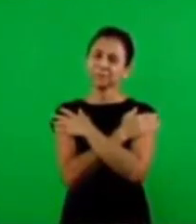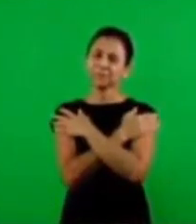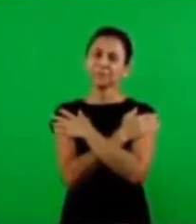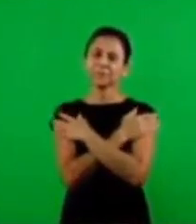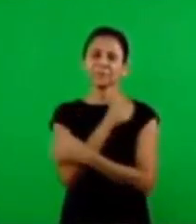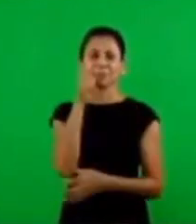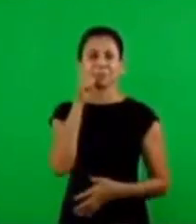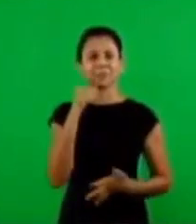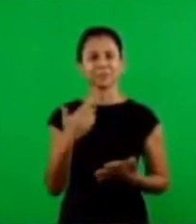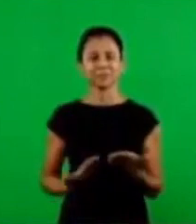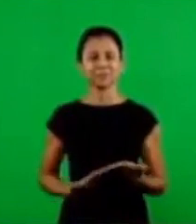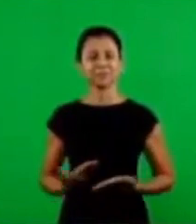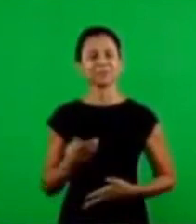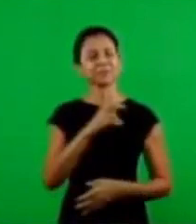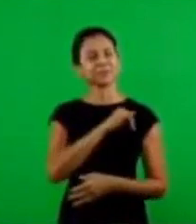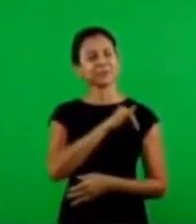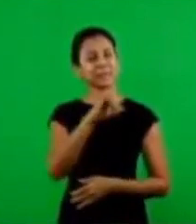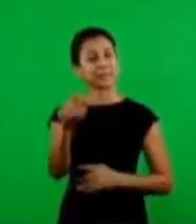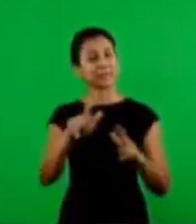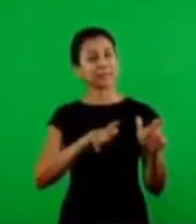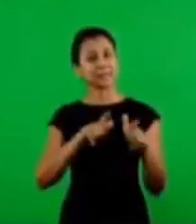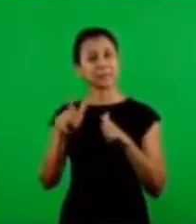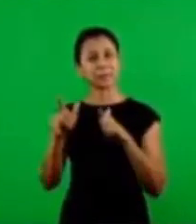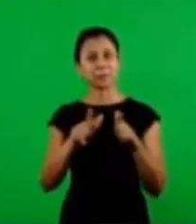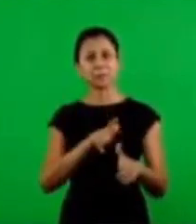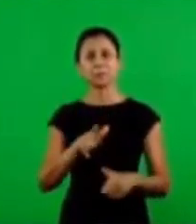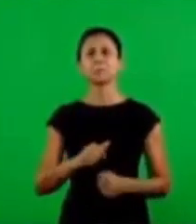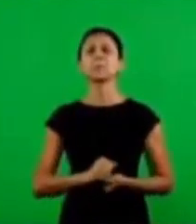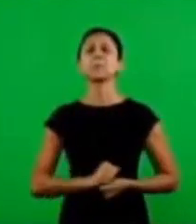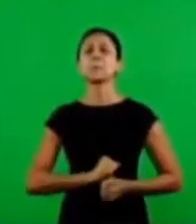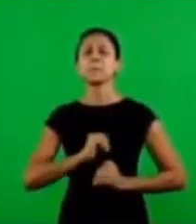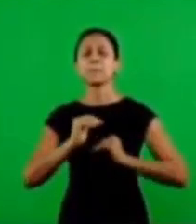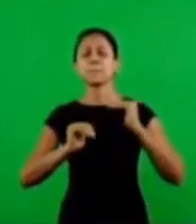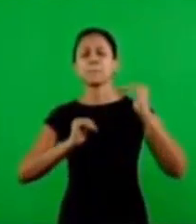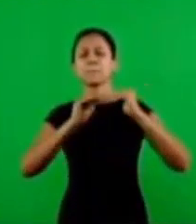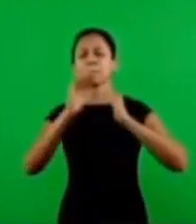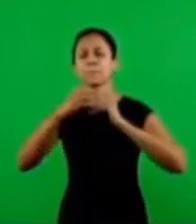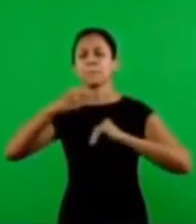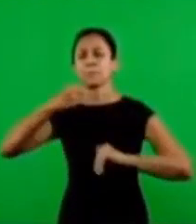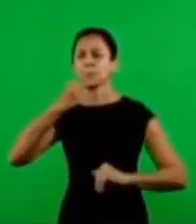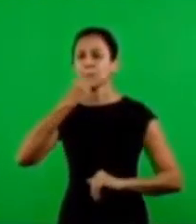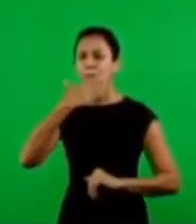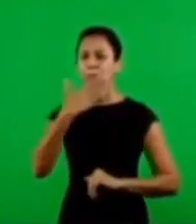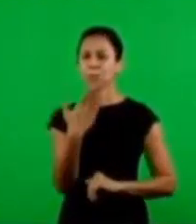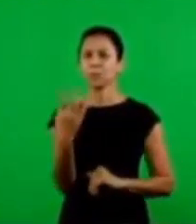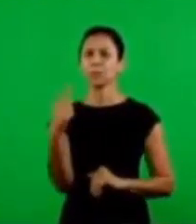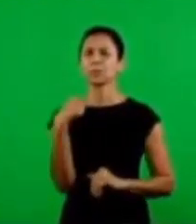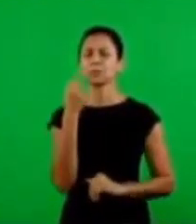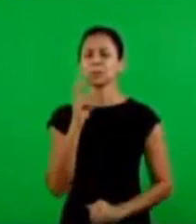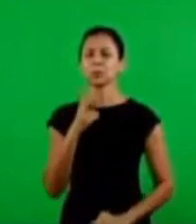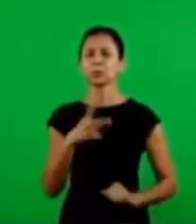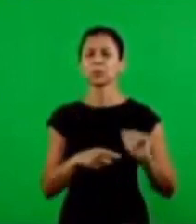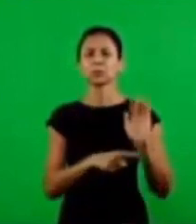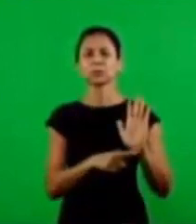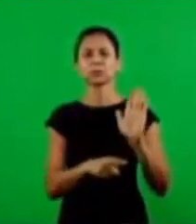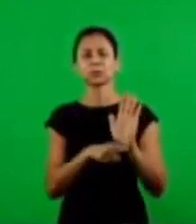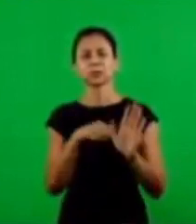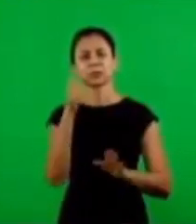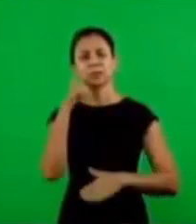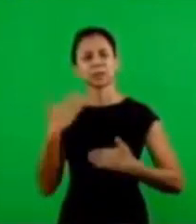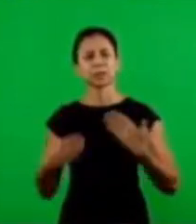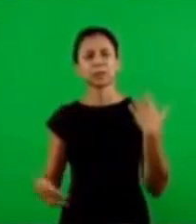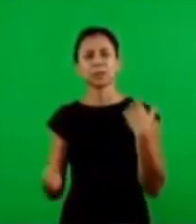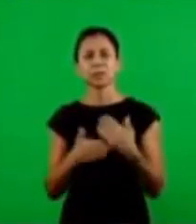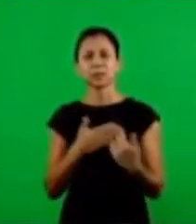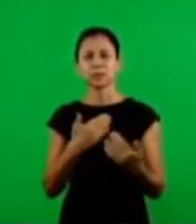send my embrace to these women because their work is being a blessing we are going to continue to